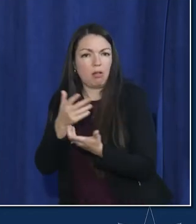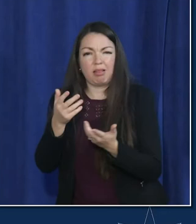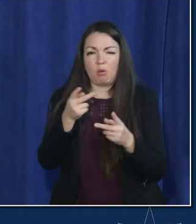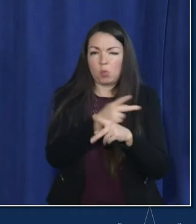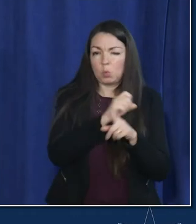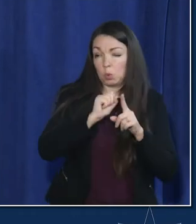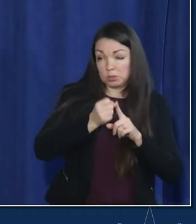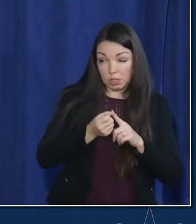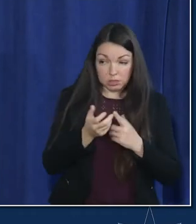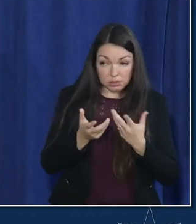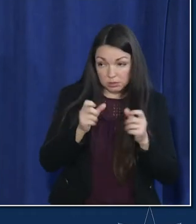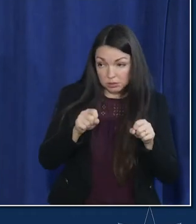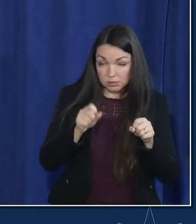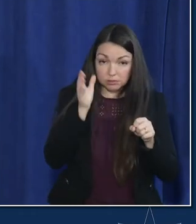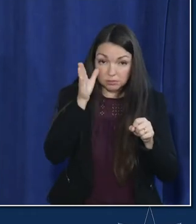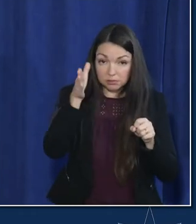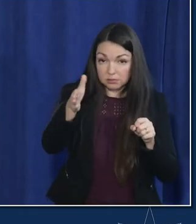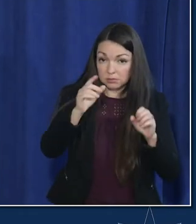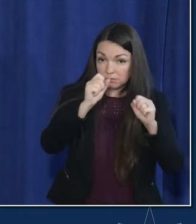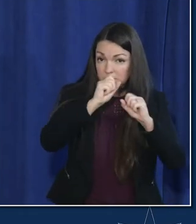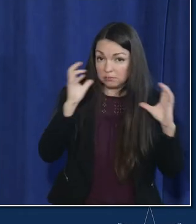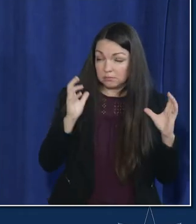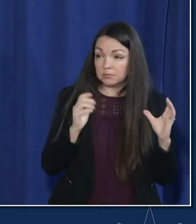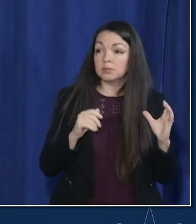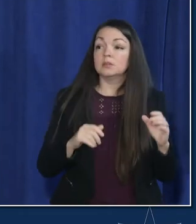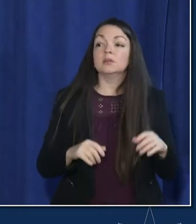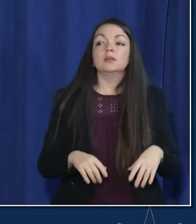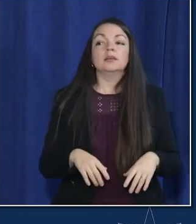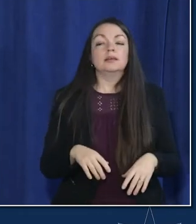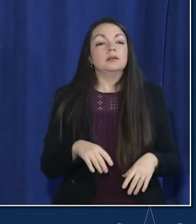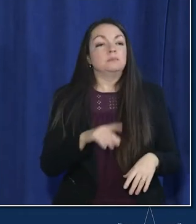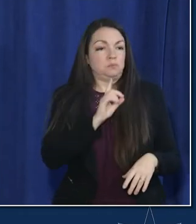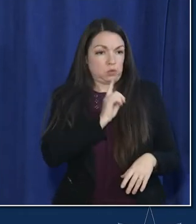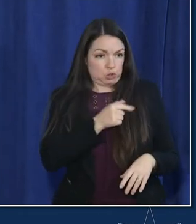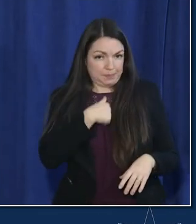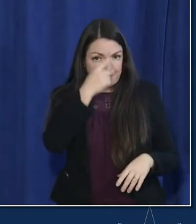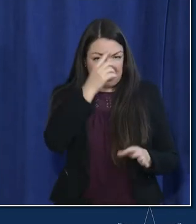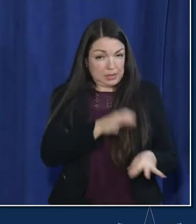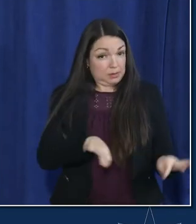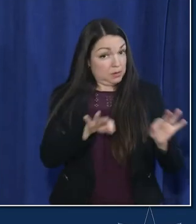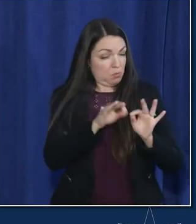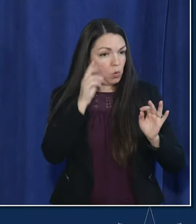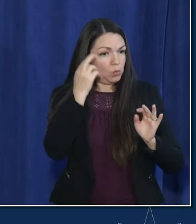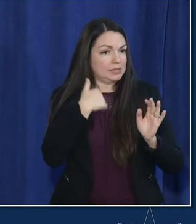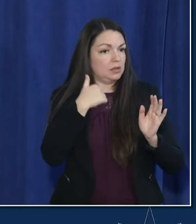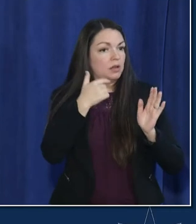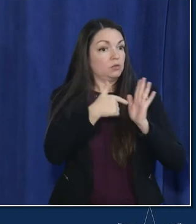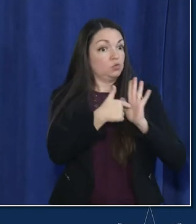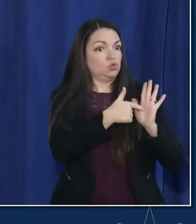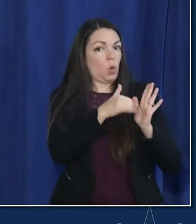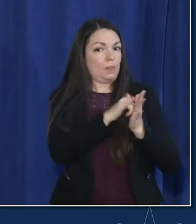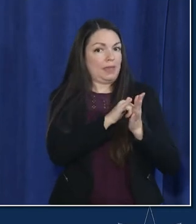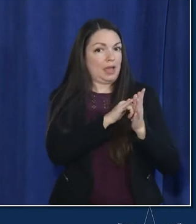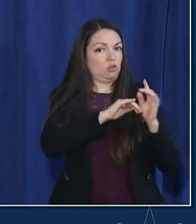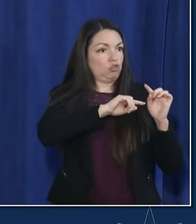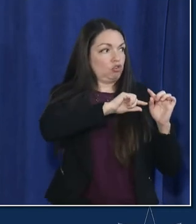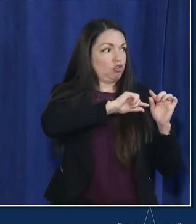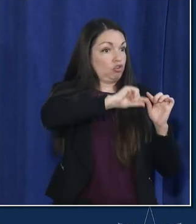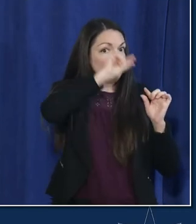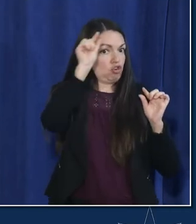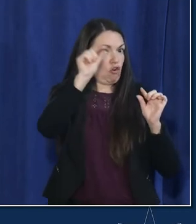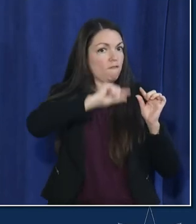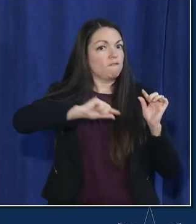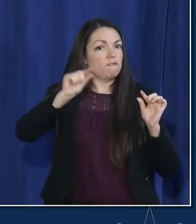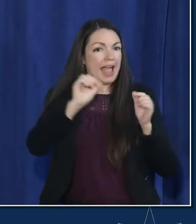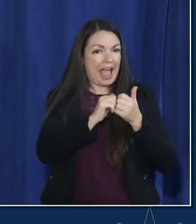any capacity yeah sure um and i think you know it's important that the reason i showed that epidemiologic curve is it is concerning this is why